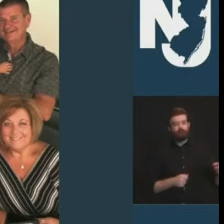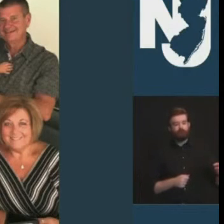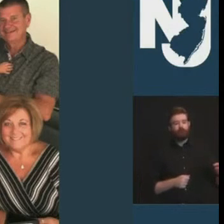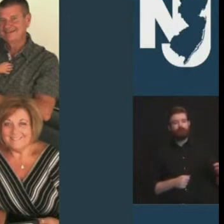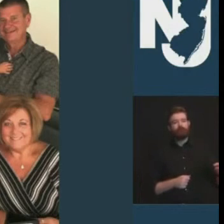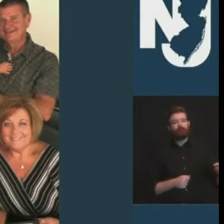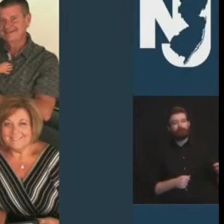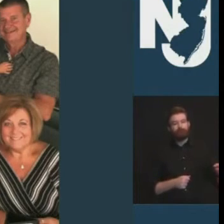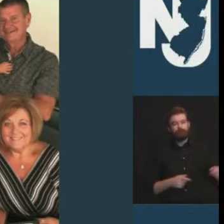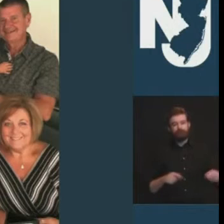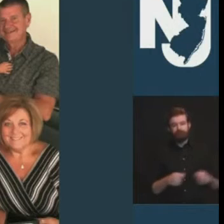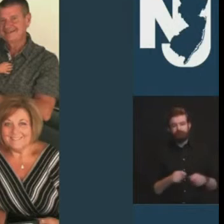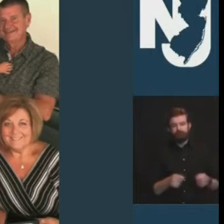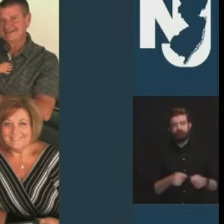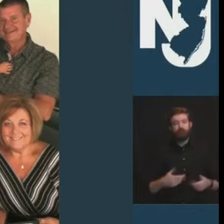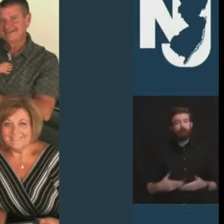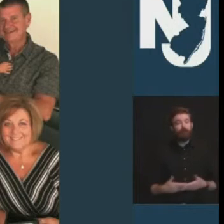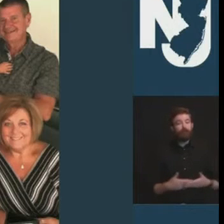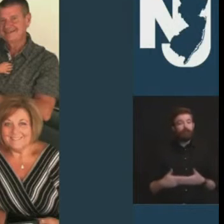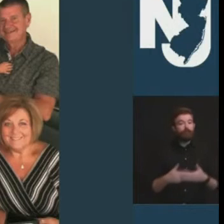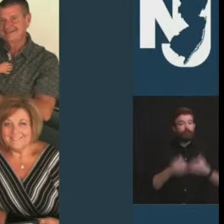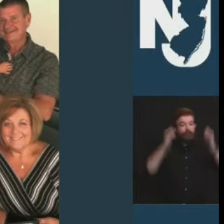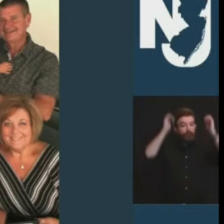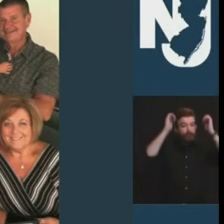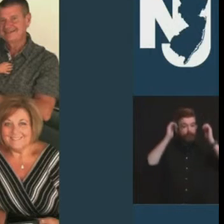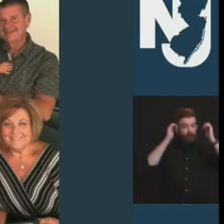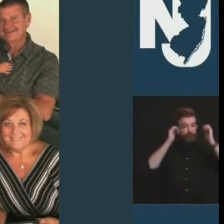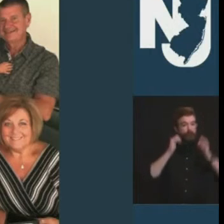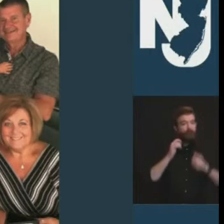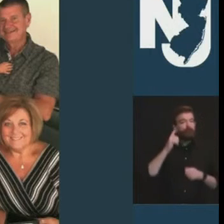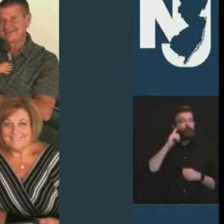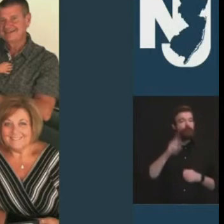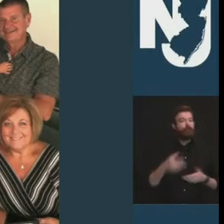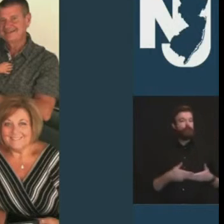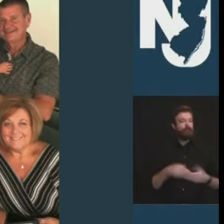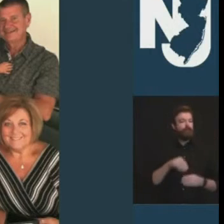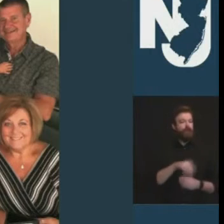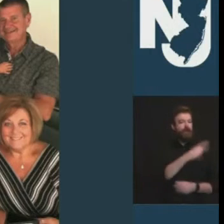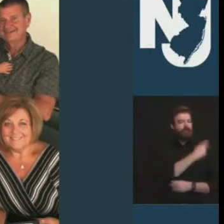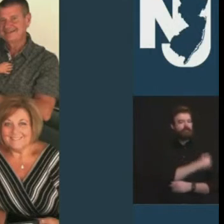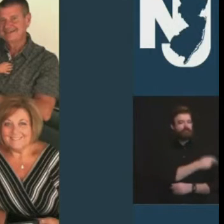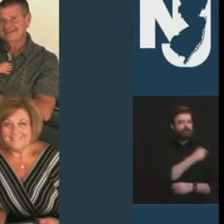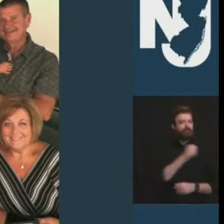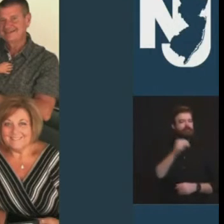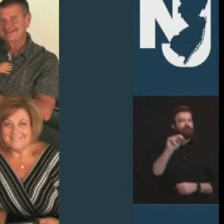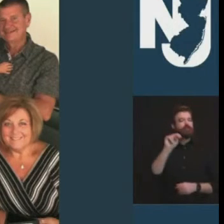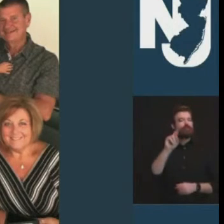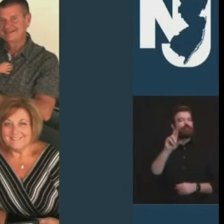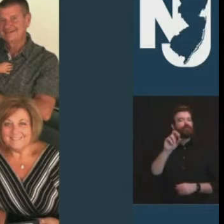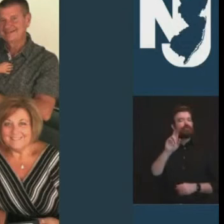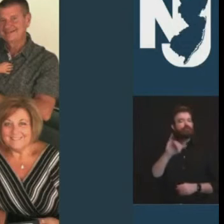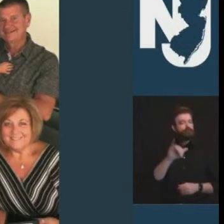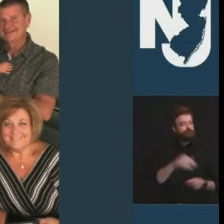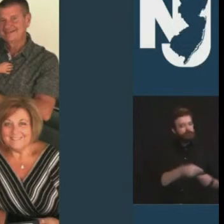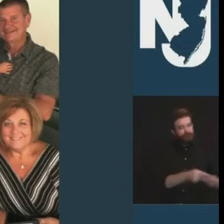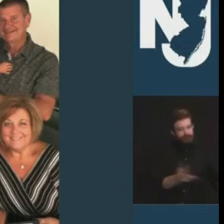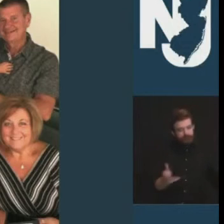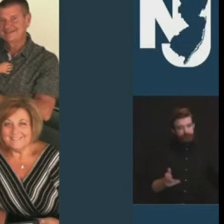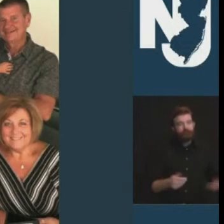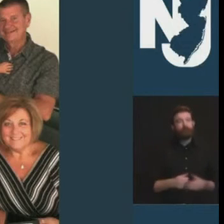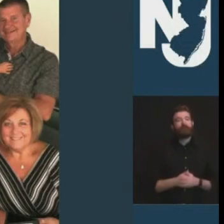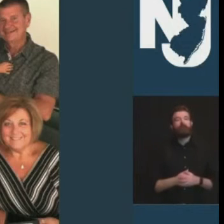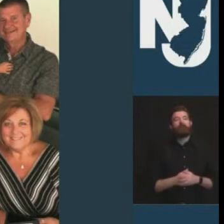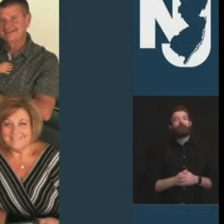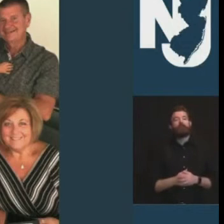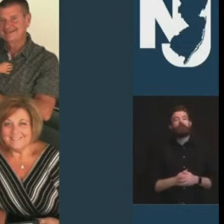the nursery at atlanticare hospital rita could also be found on the water on her and robert's boat kathleen